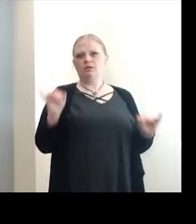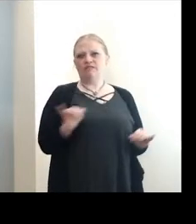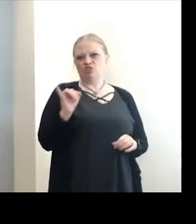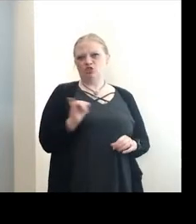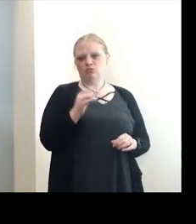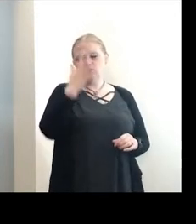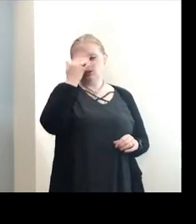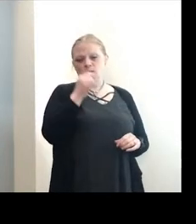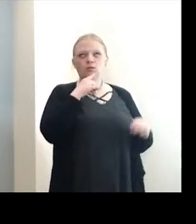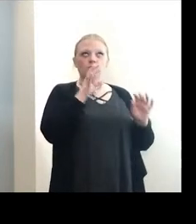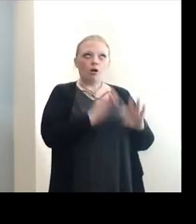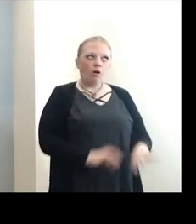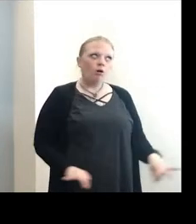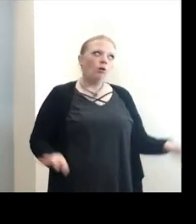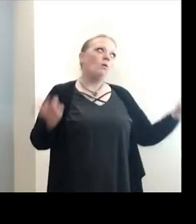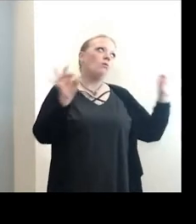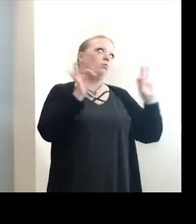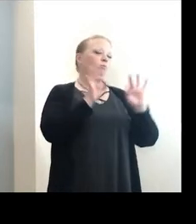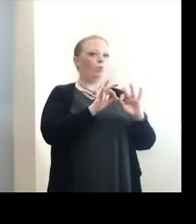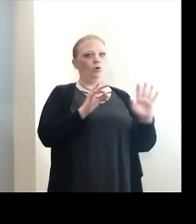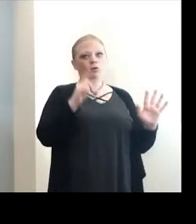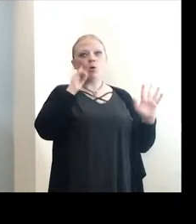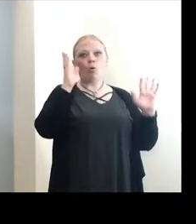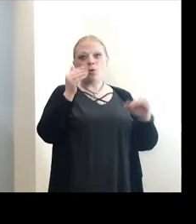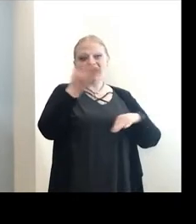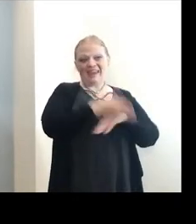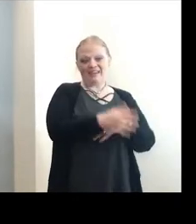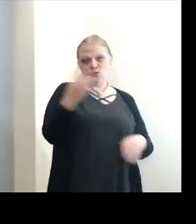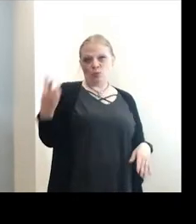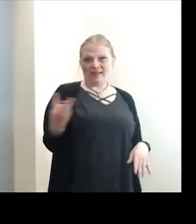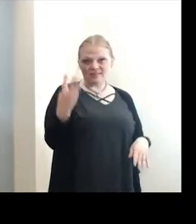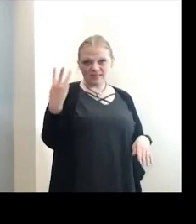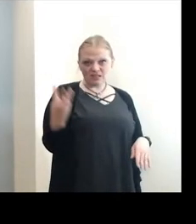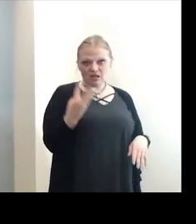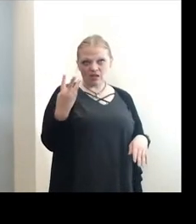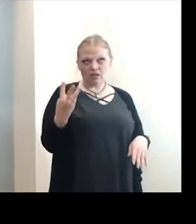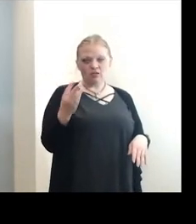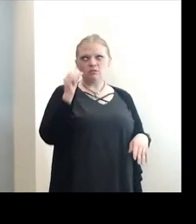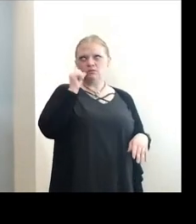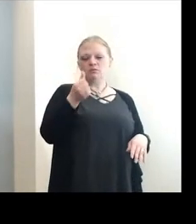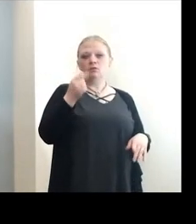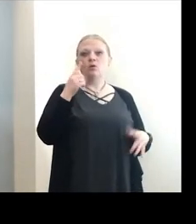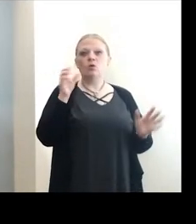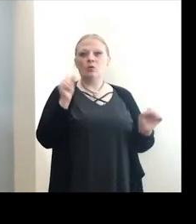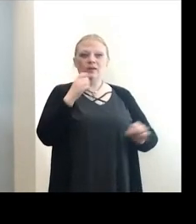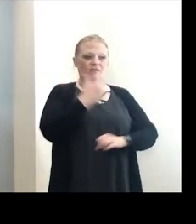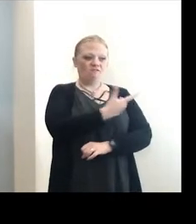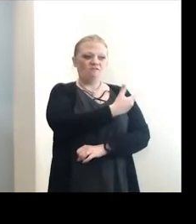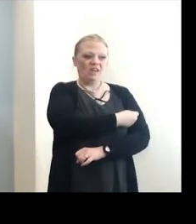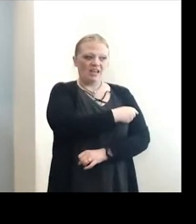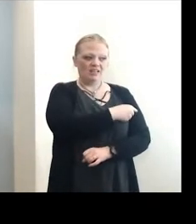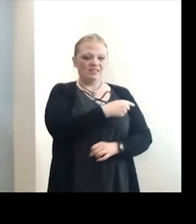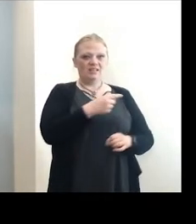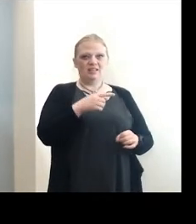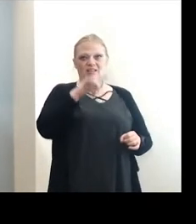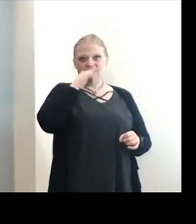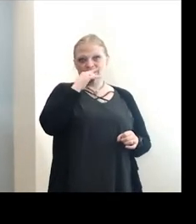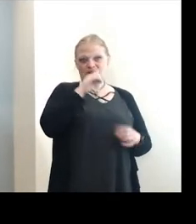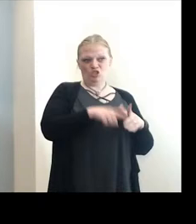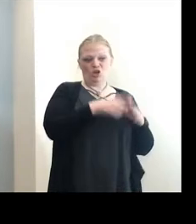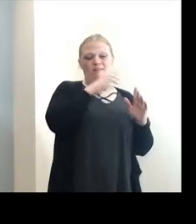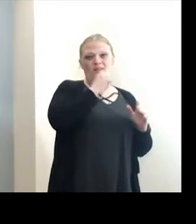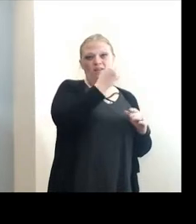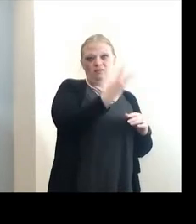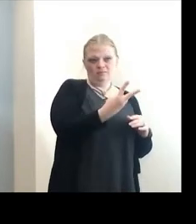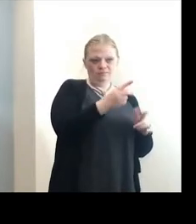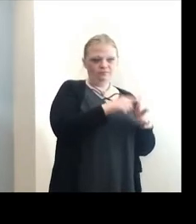why it's so important that hopefully after Wednesday, when hopefully we'll be able to vaccinate kids as young as 12, that as